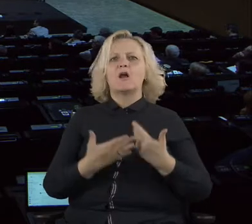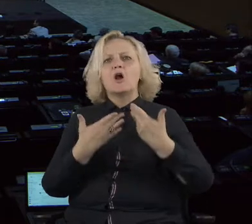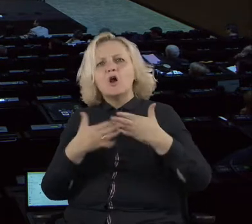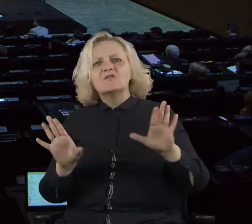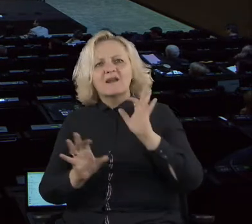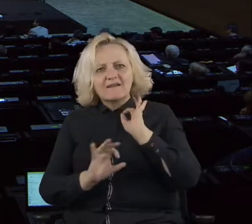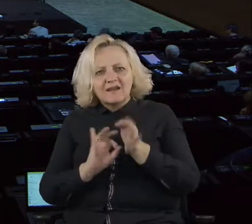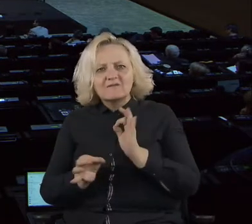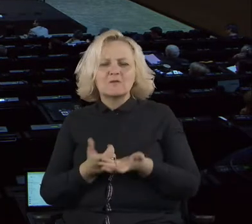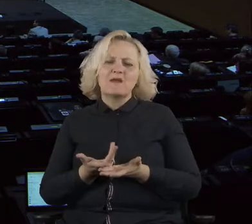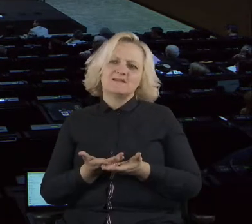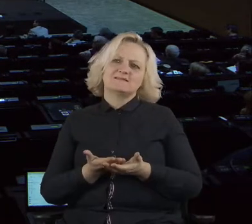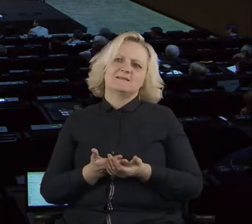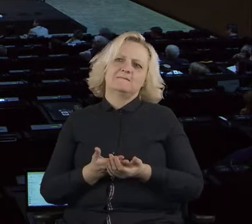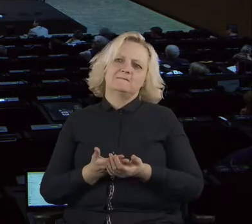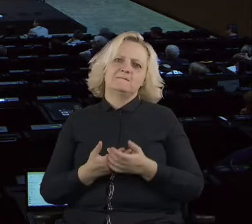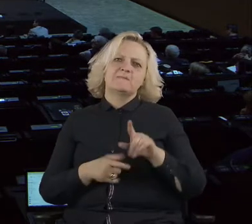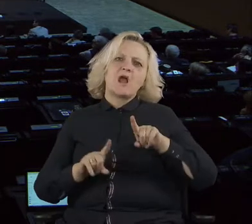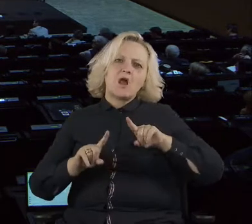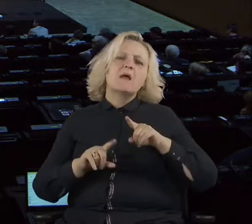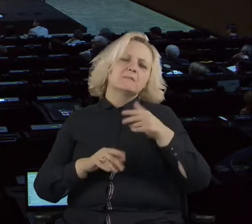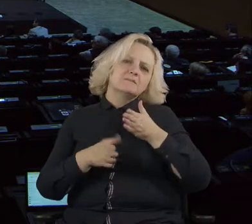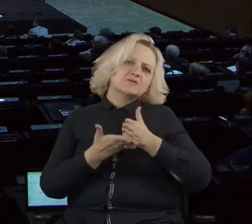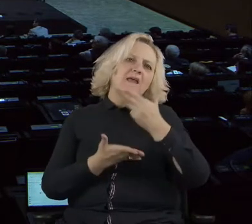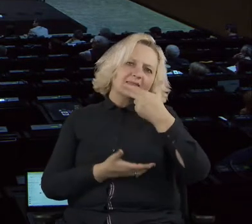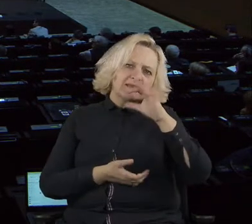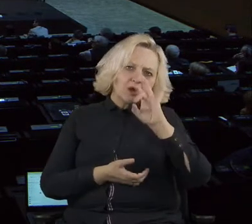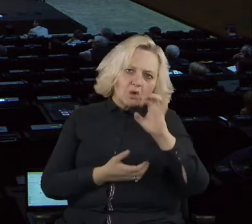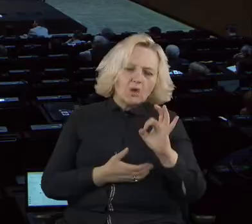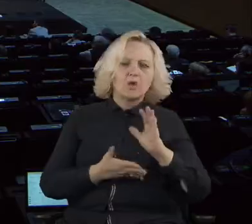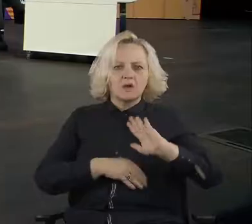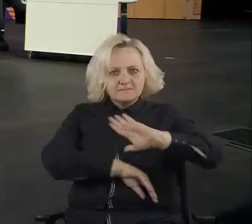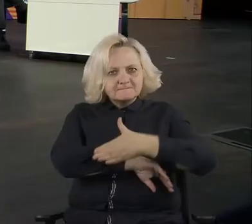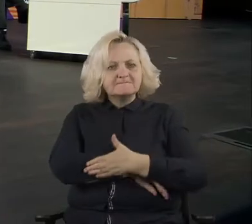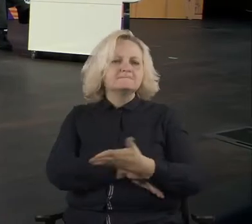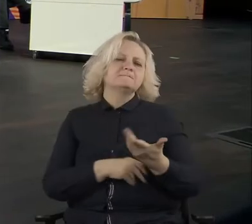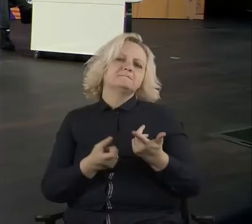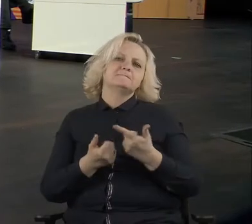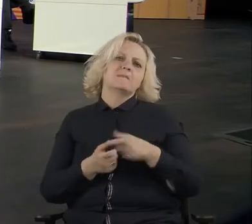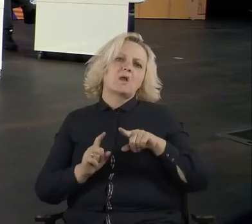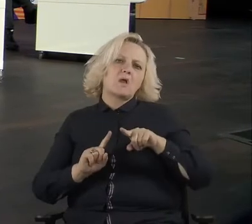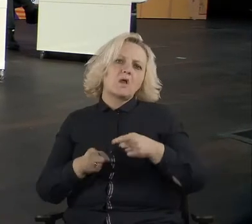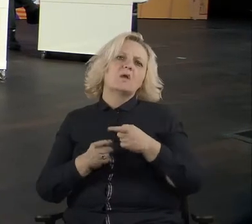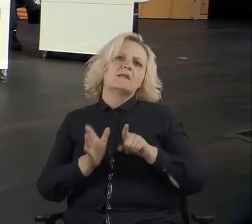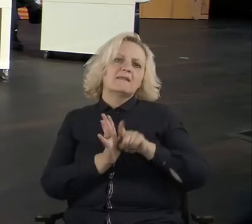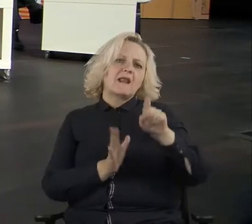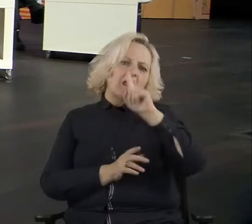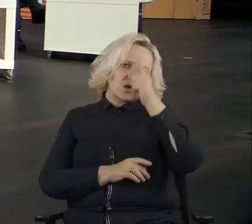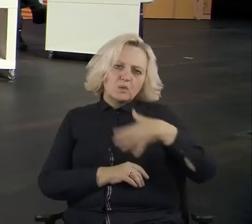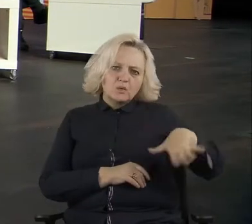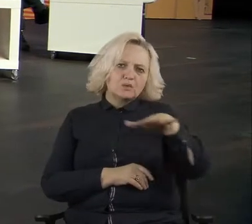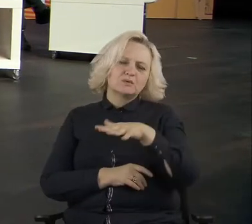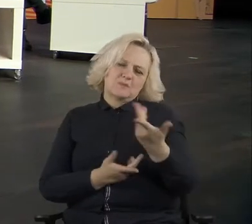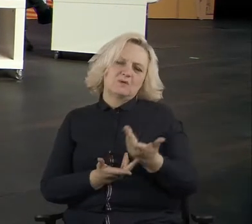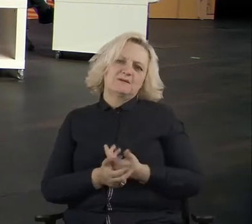I don't know if I made myself clear. And, and, um, as we are, um, not having a lot of time